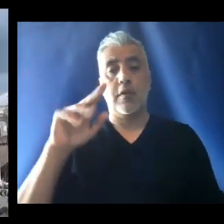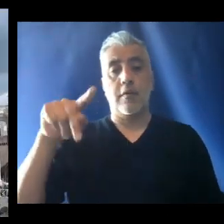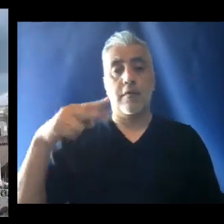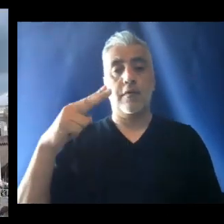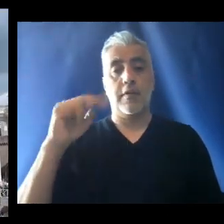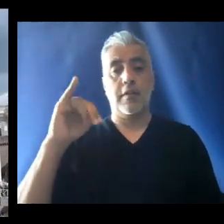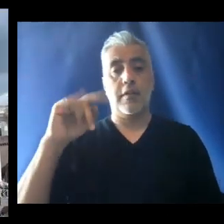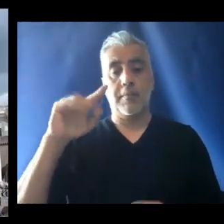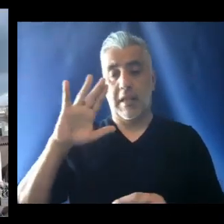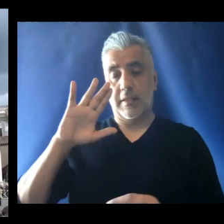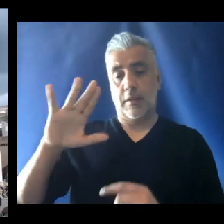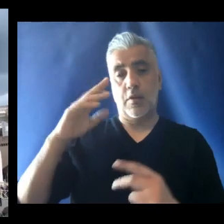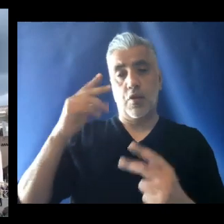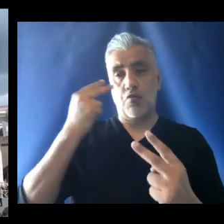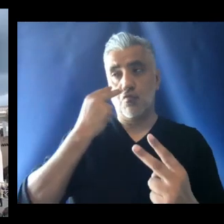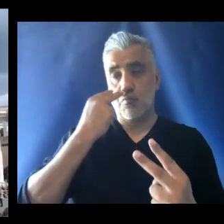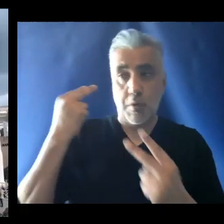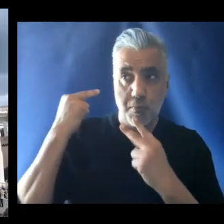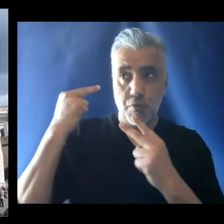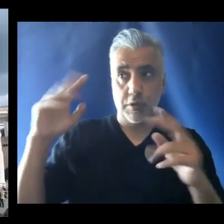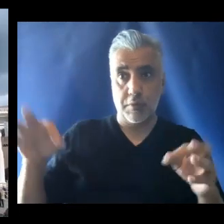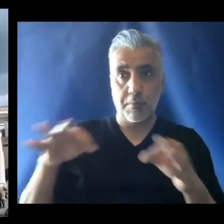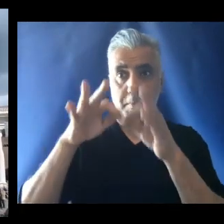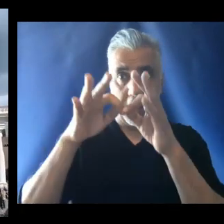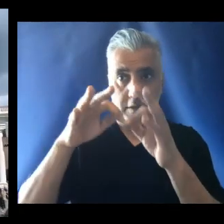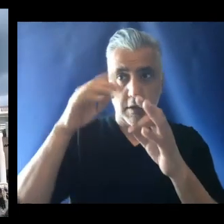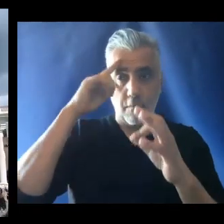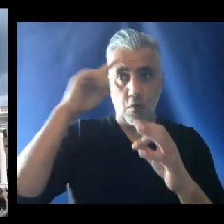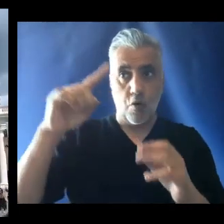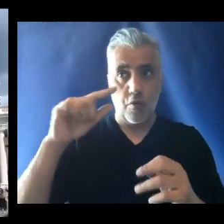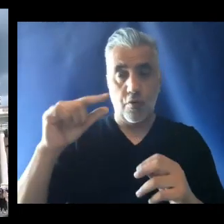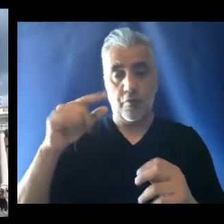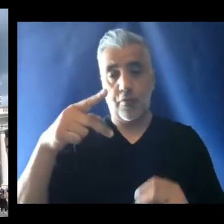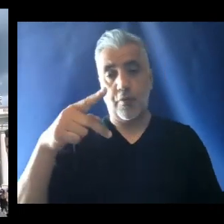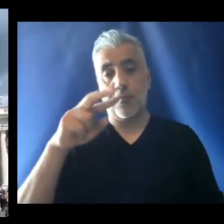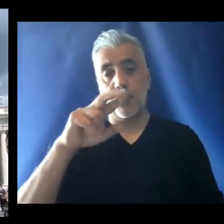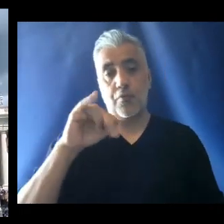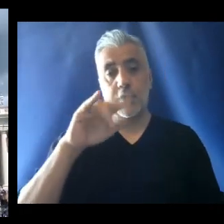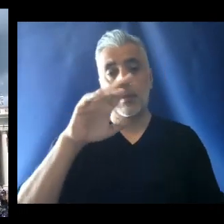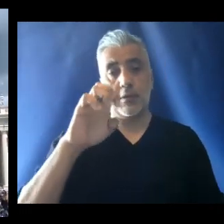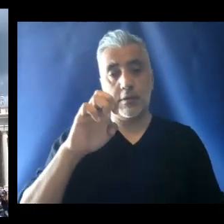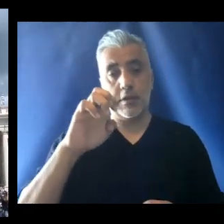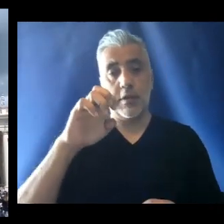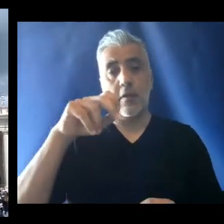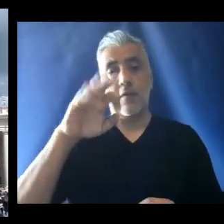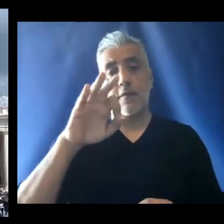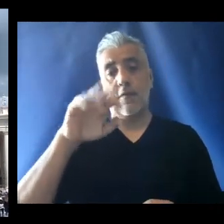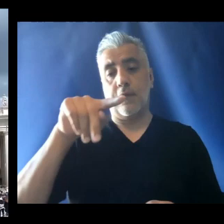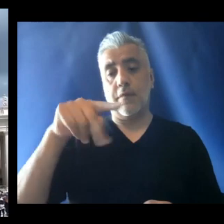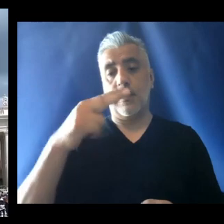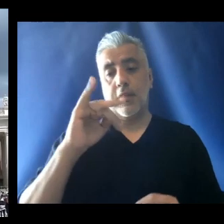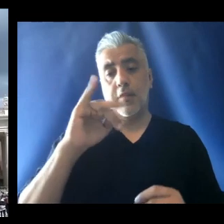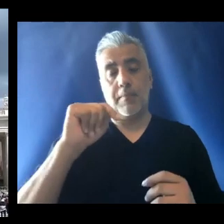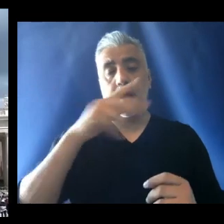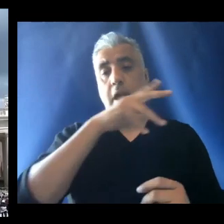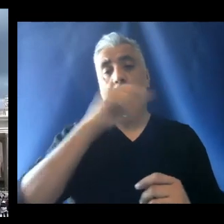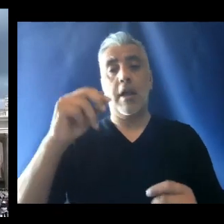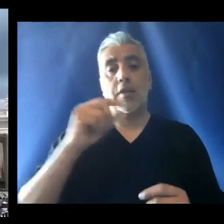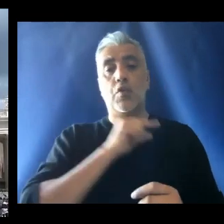a remembrance mass for Prince Philip, the Duke of Edinburgh and Queen